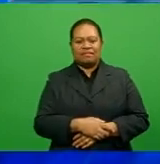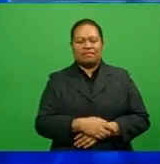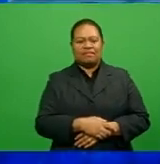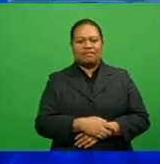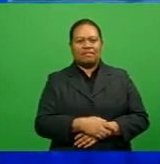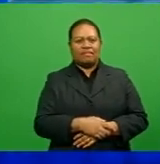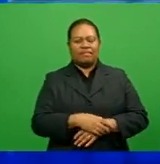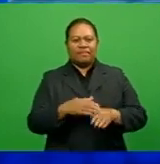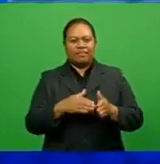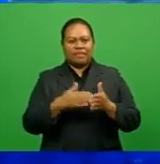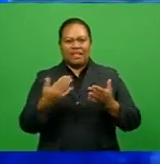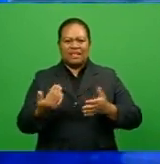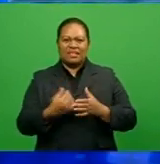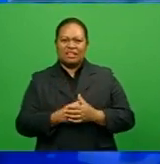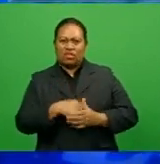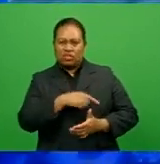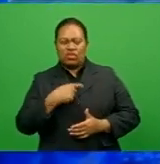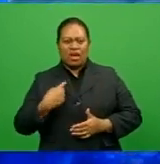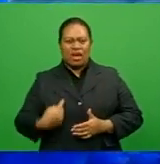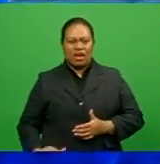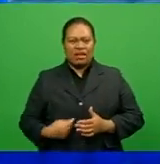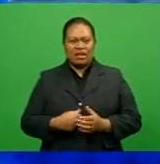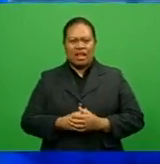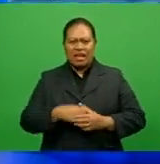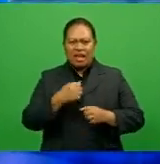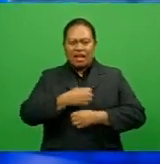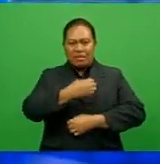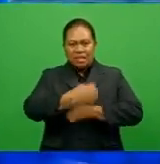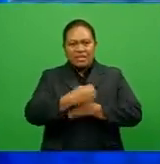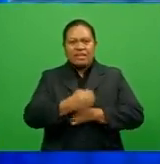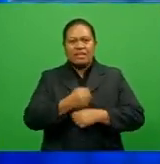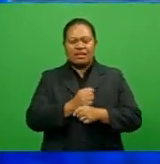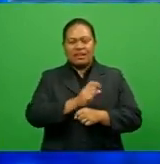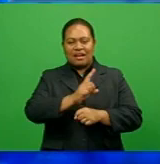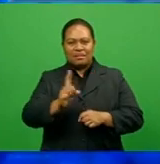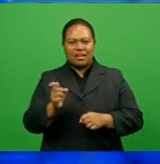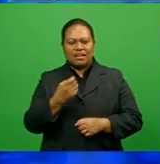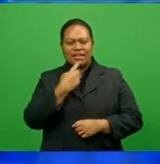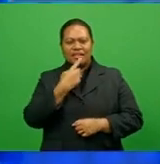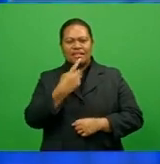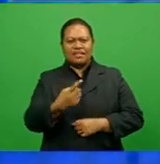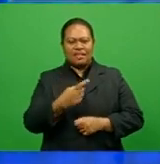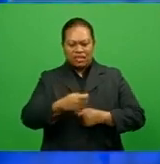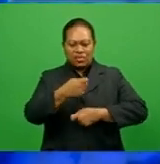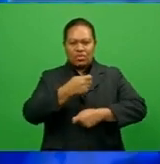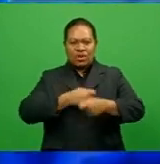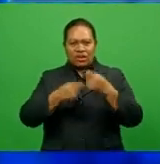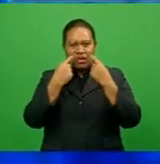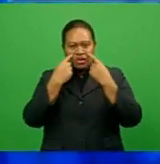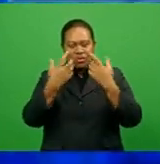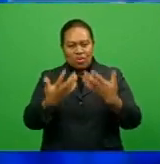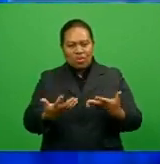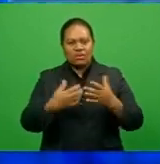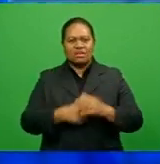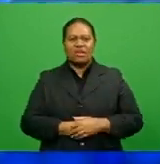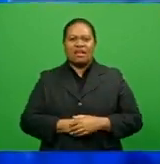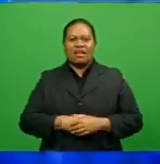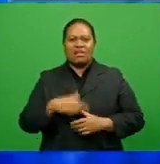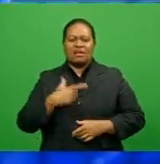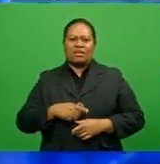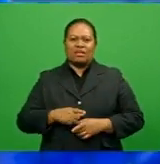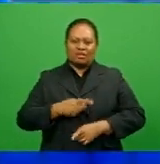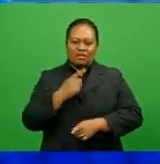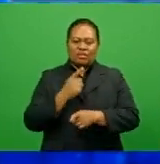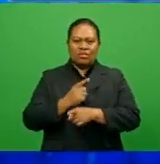China's auto market has rebounded smartly in recent months as a rare in-person trade show was dominated by talk of